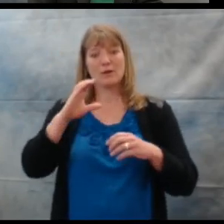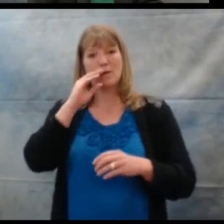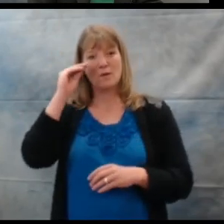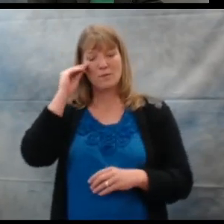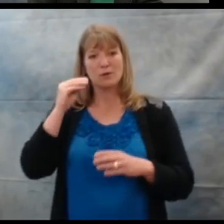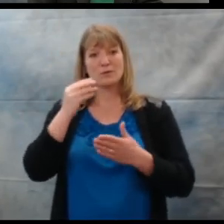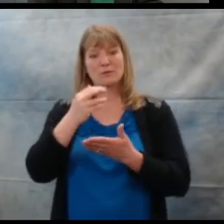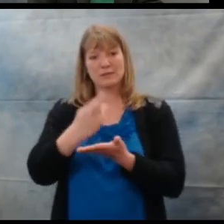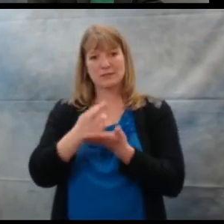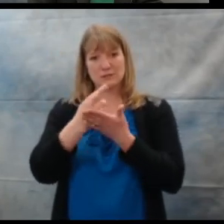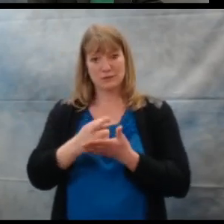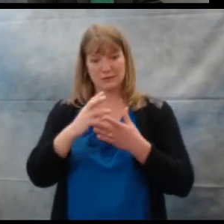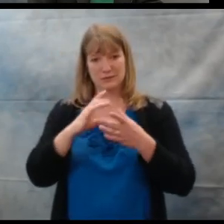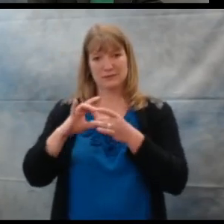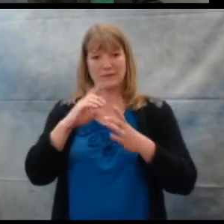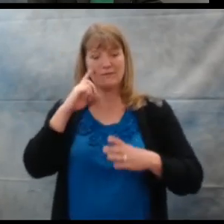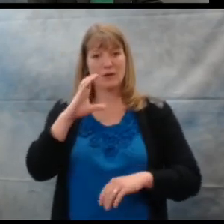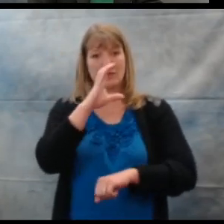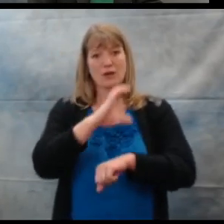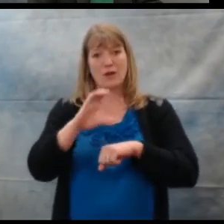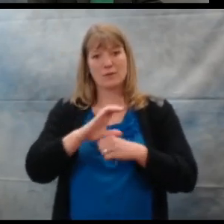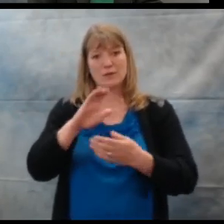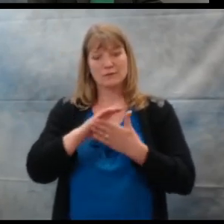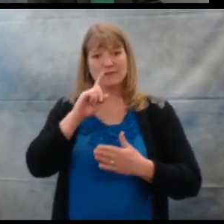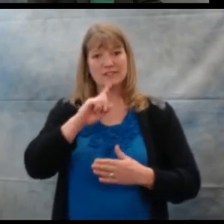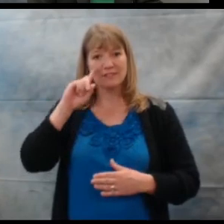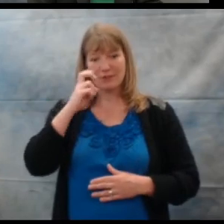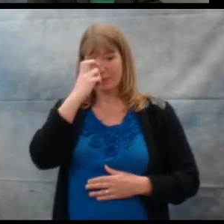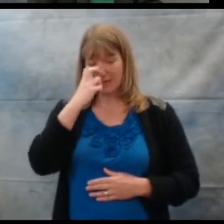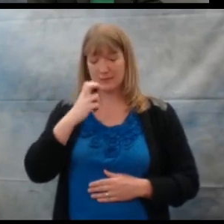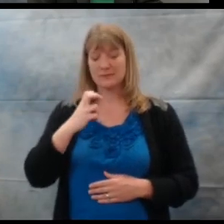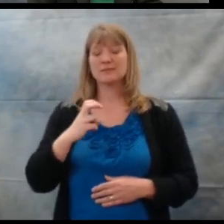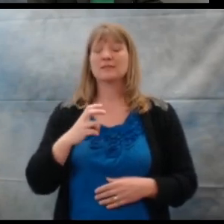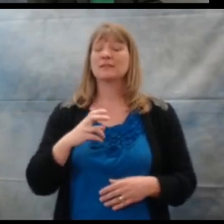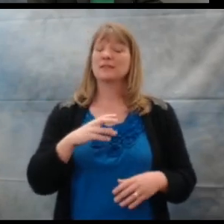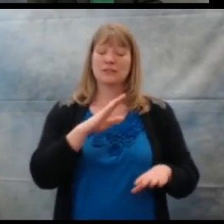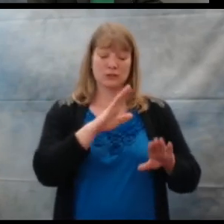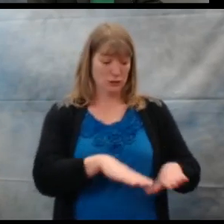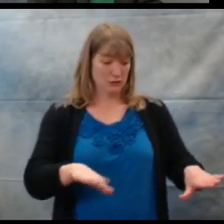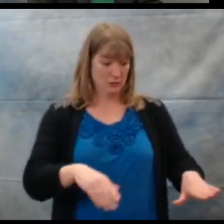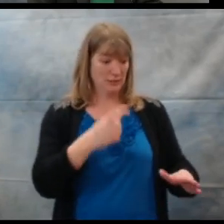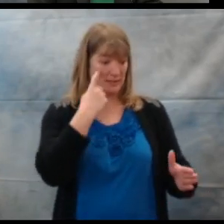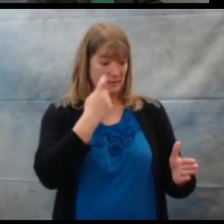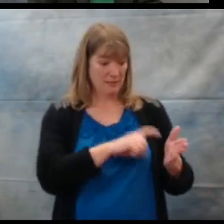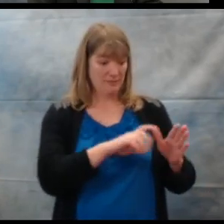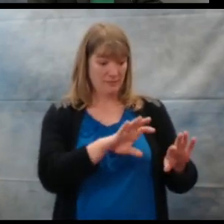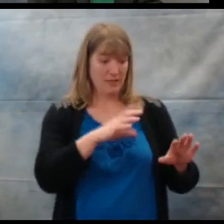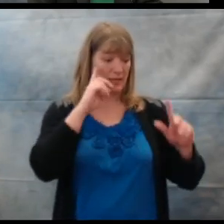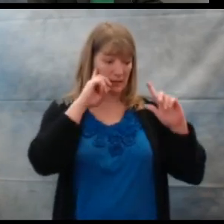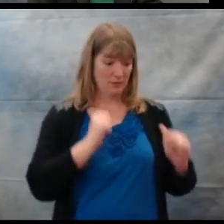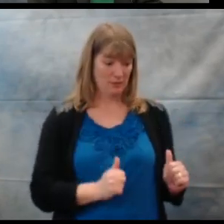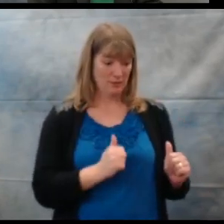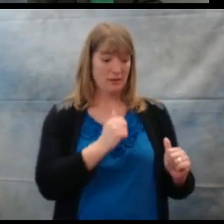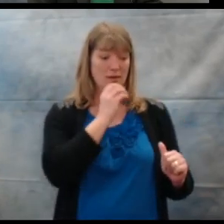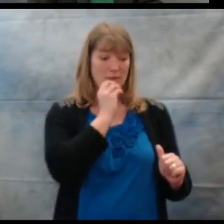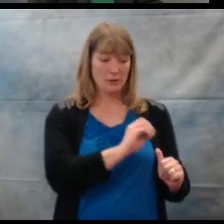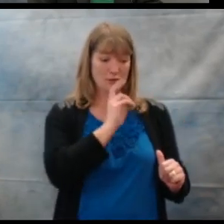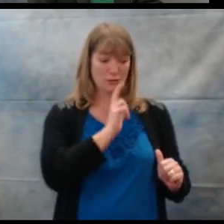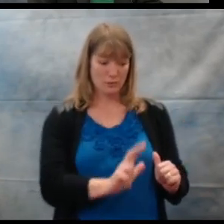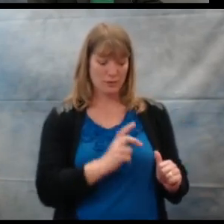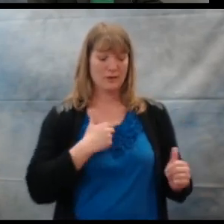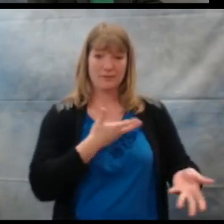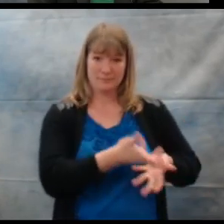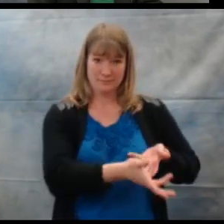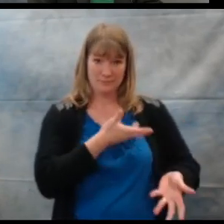through the Colorado School for the Deaf and Blind, working with families who have children identified with hearing loss,